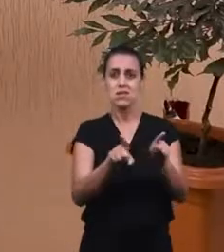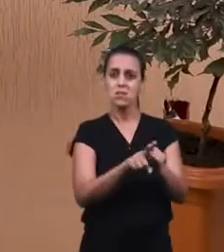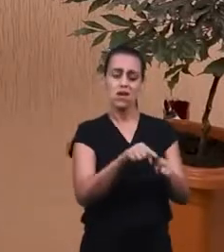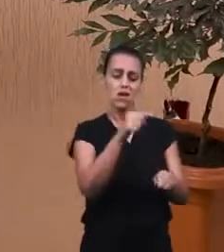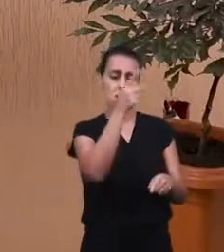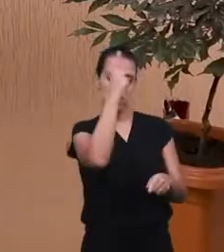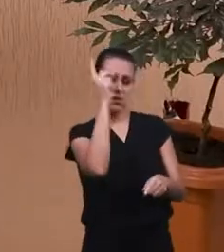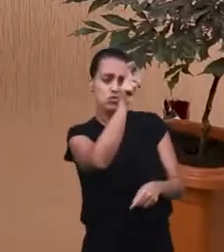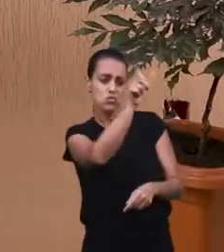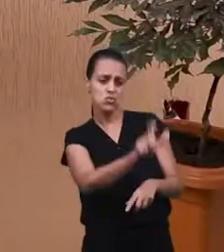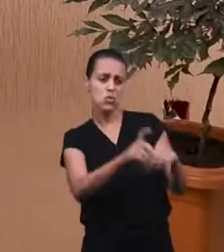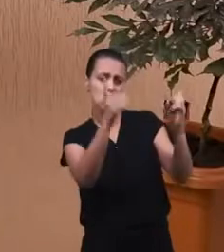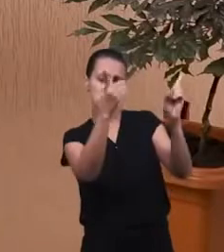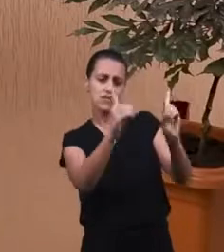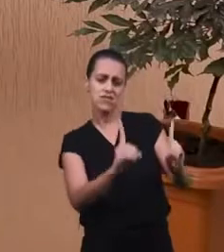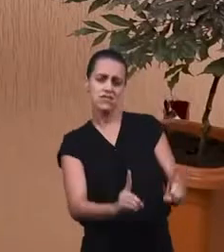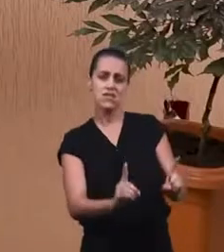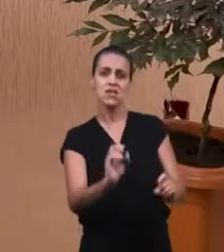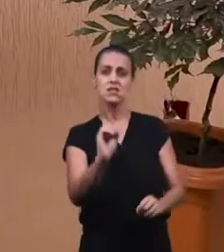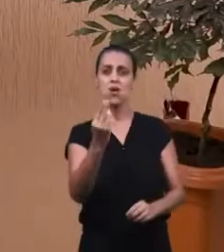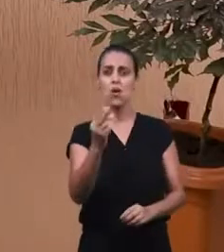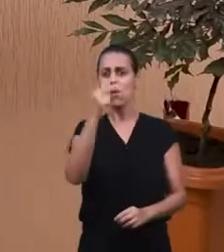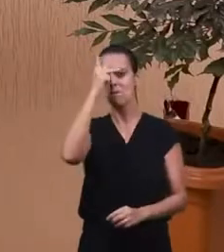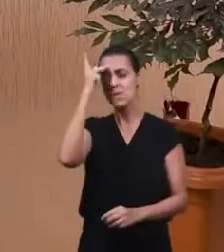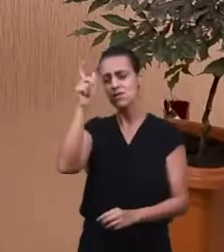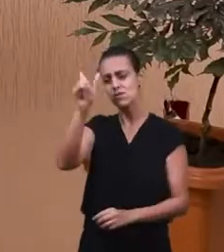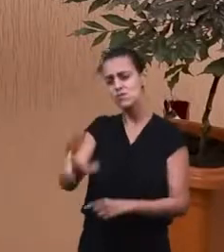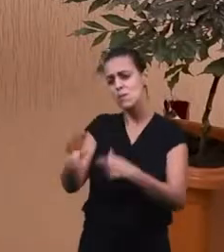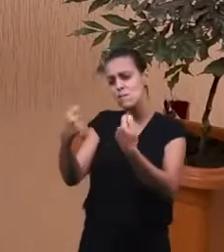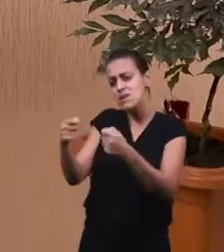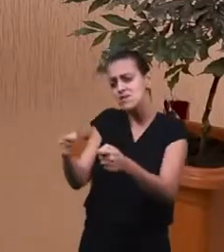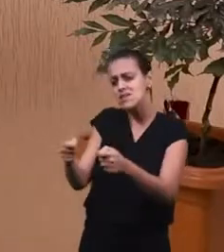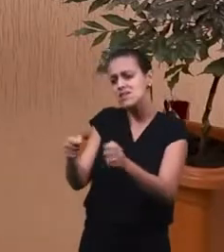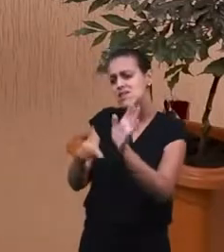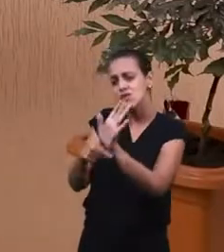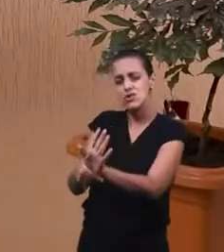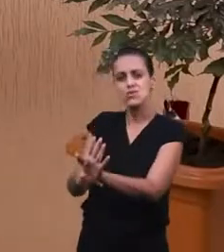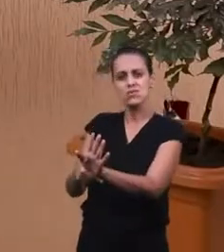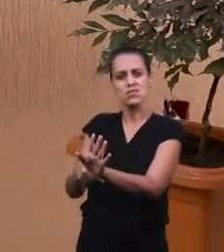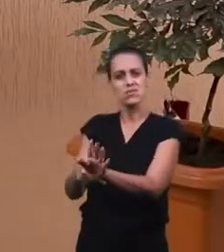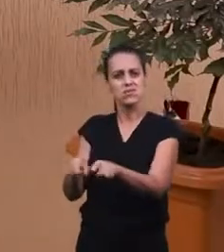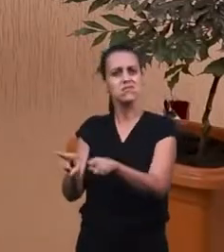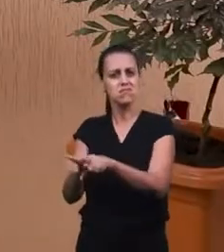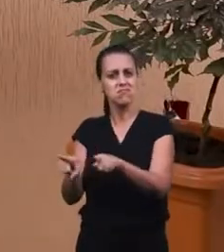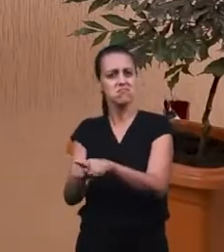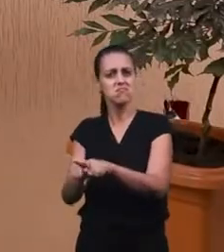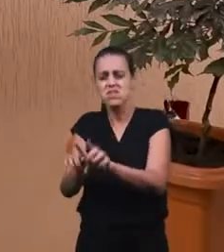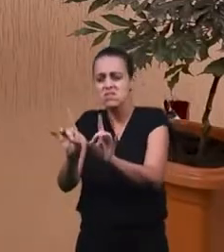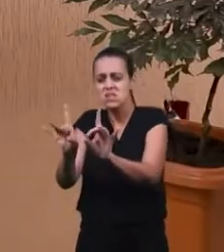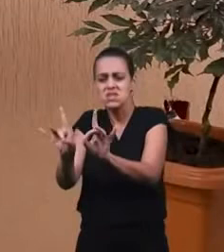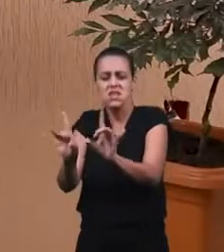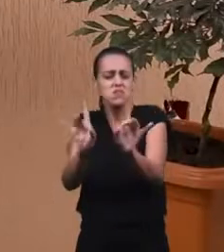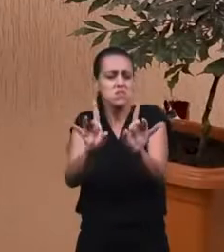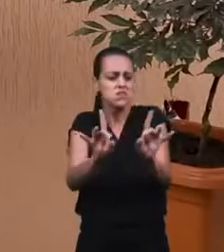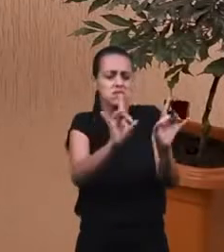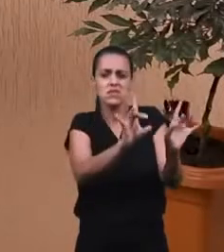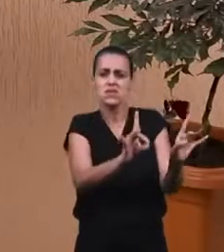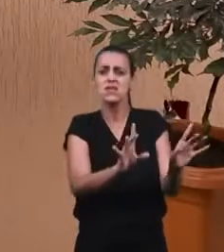disability. Or who are. In need. Of some sensitivity. Or accessibility. They have. These specific.